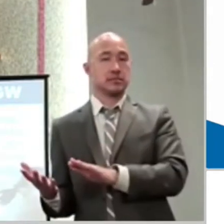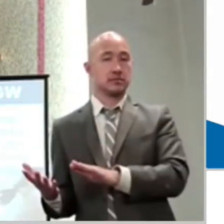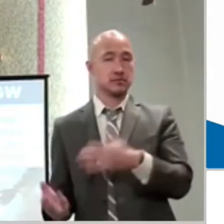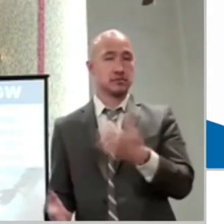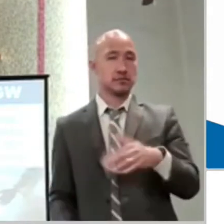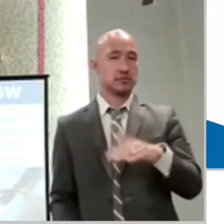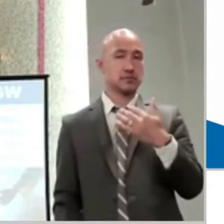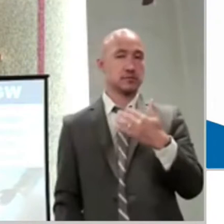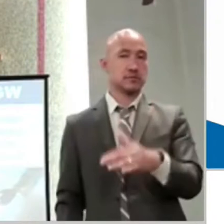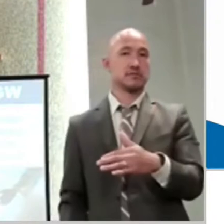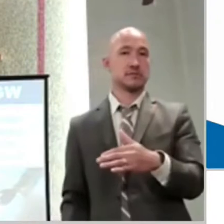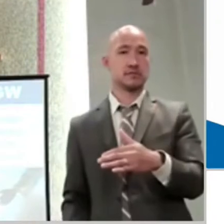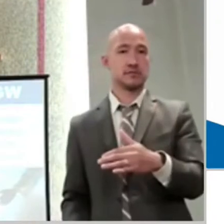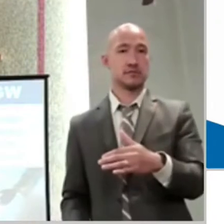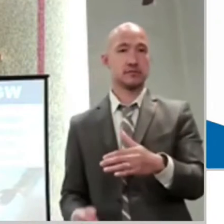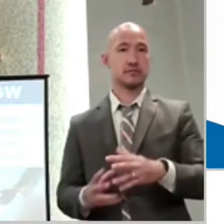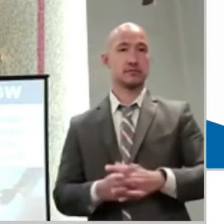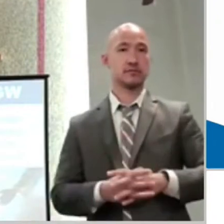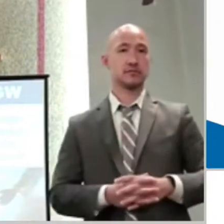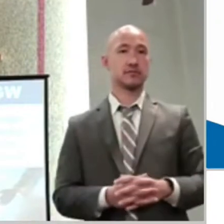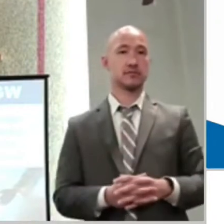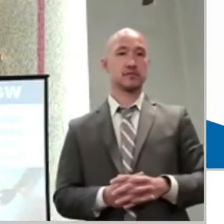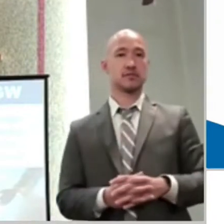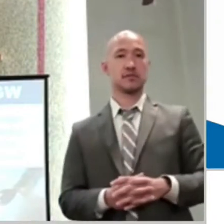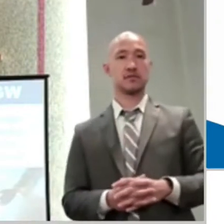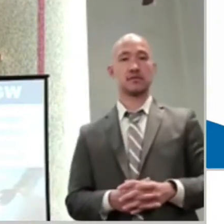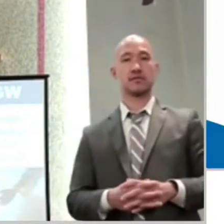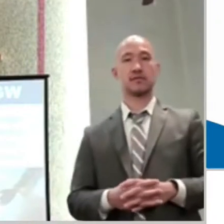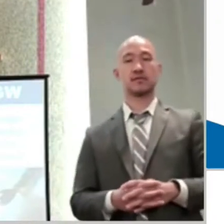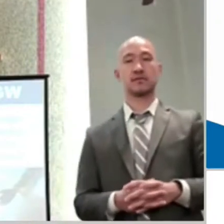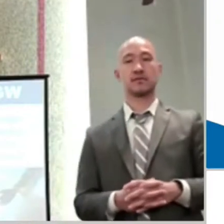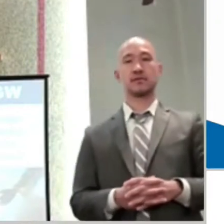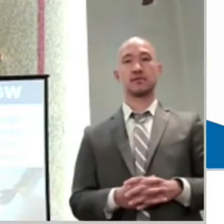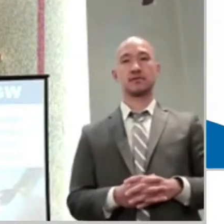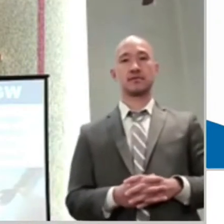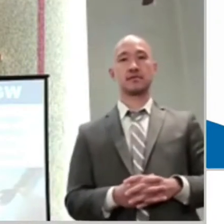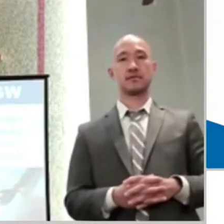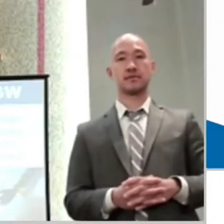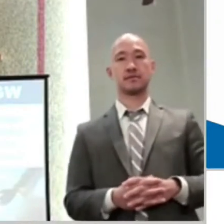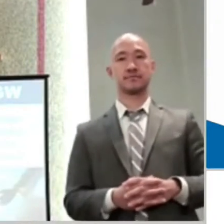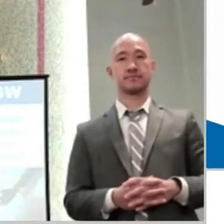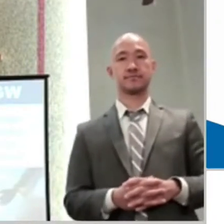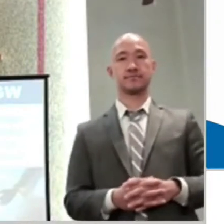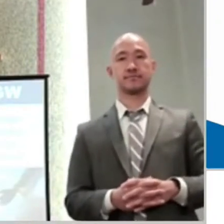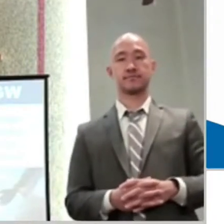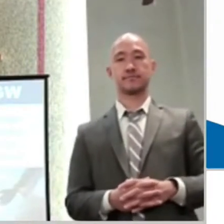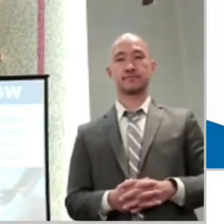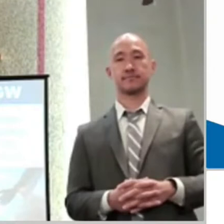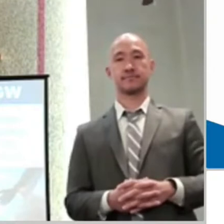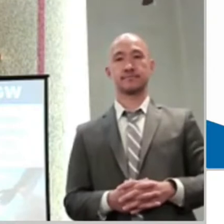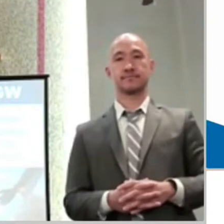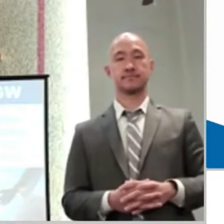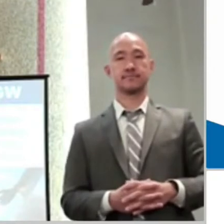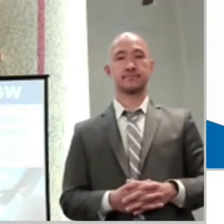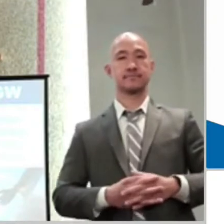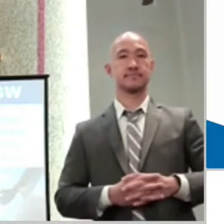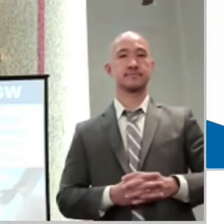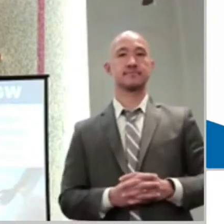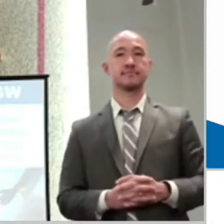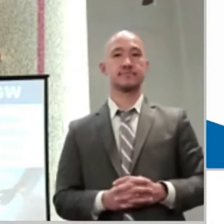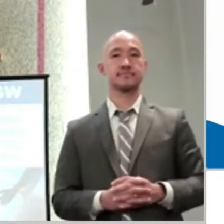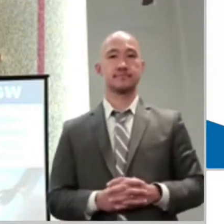him up. It screamed. Made this whole scene. Evil always likes to make a scene. You know, evil is